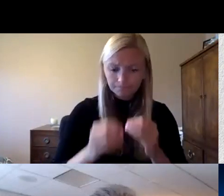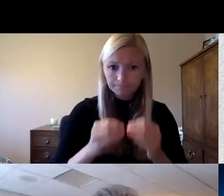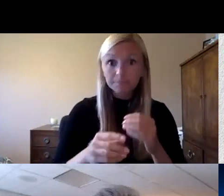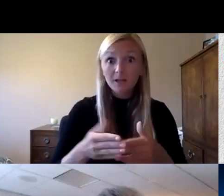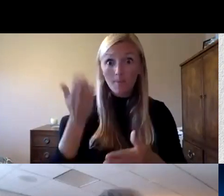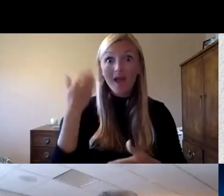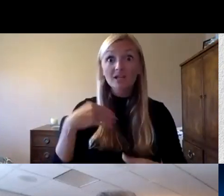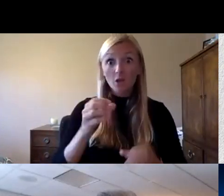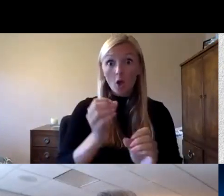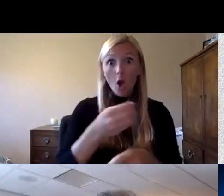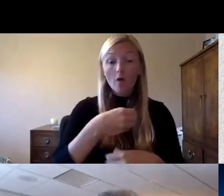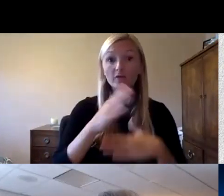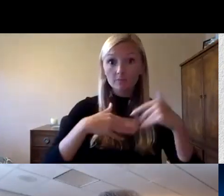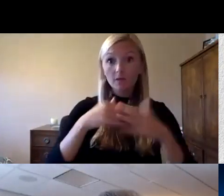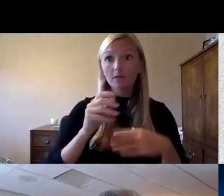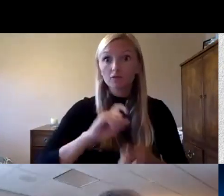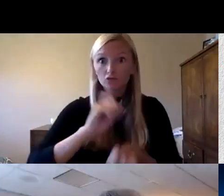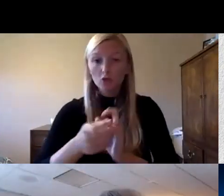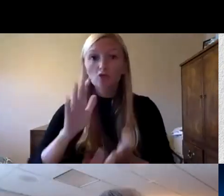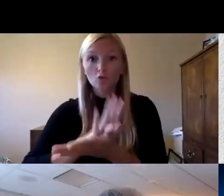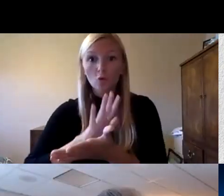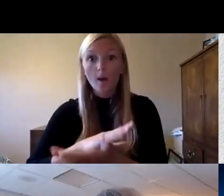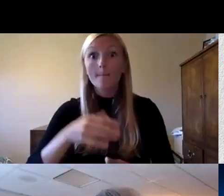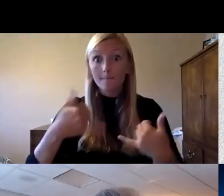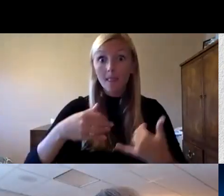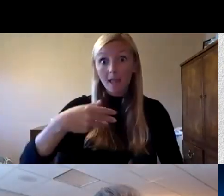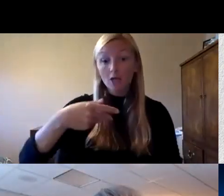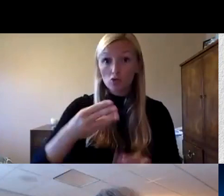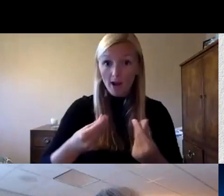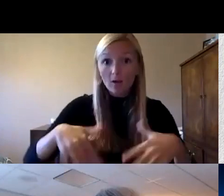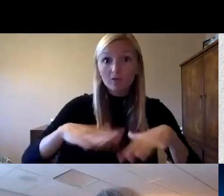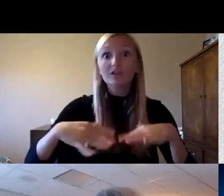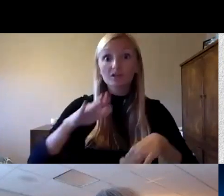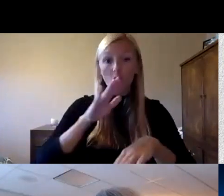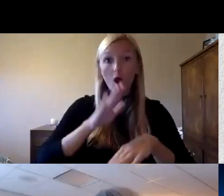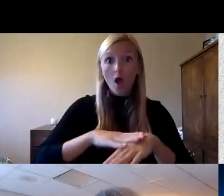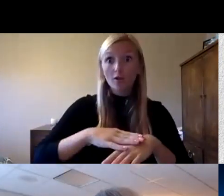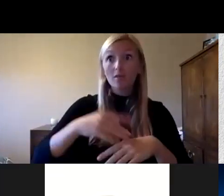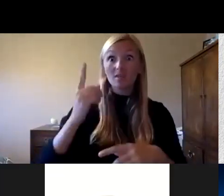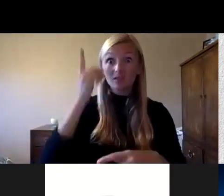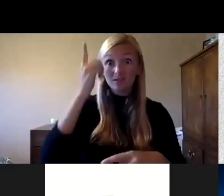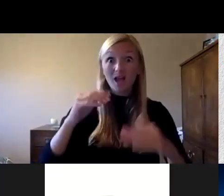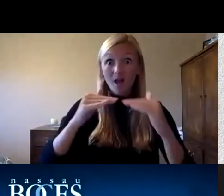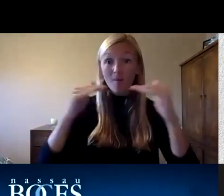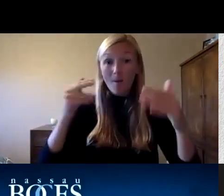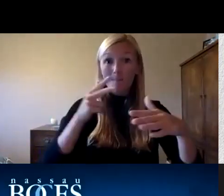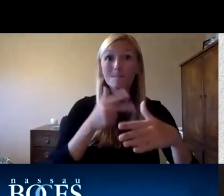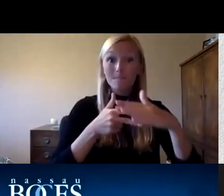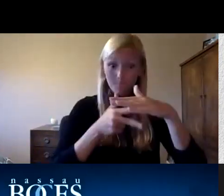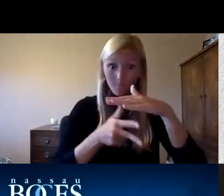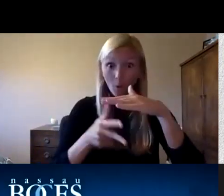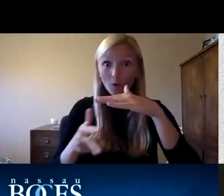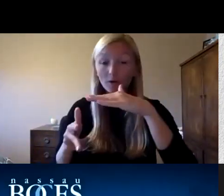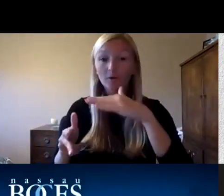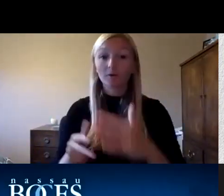building that was turned into a school uh the playground is actually on the roof of the the parking garage for that for that school